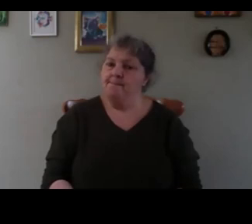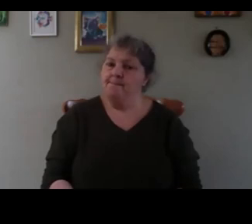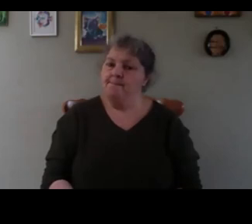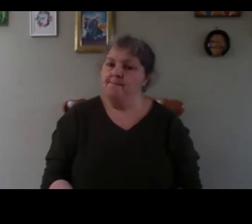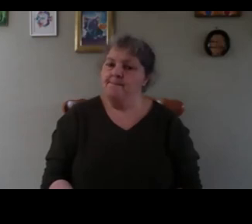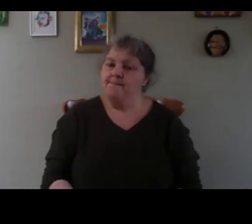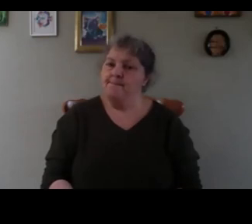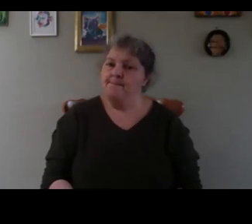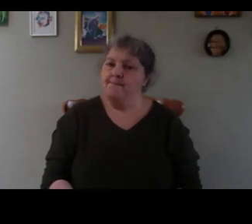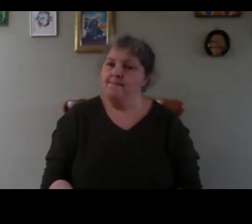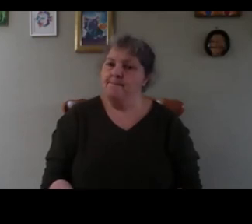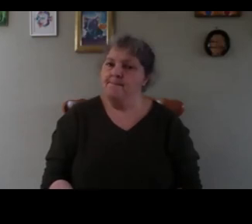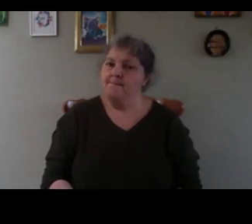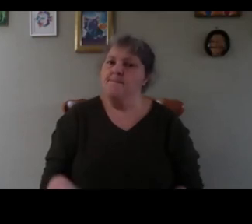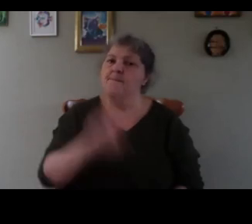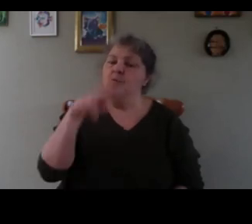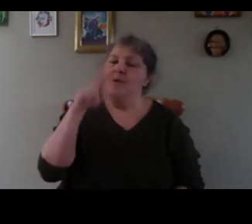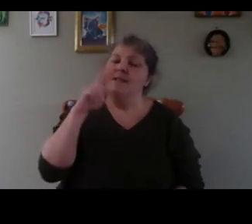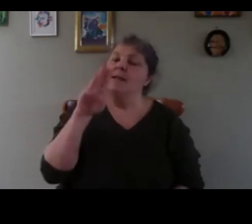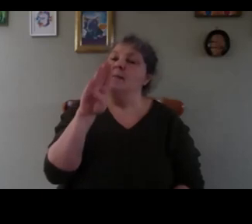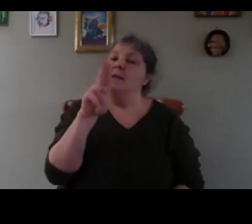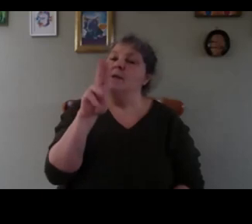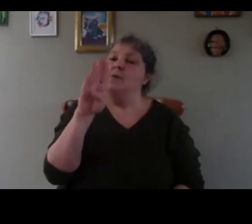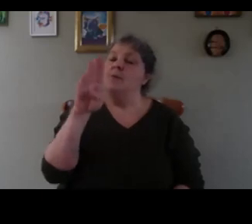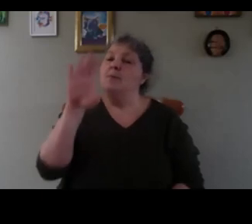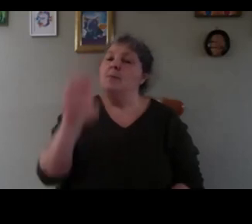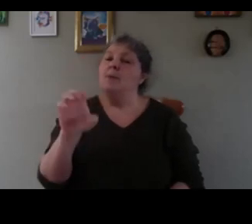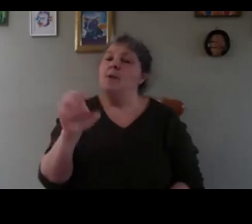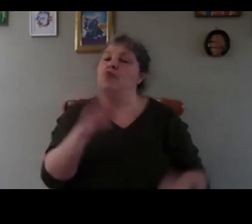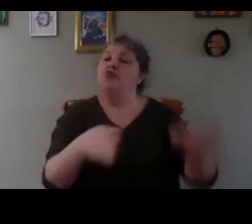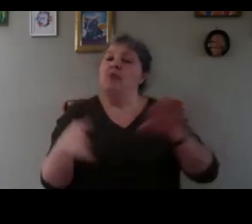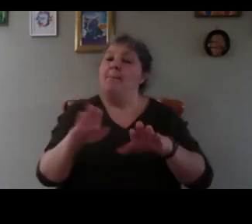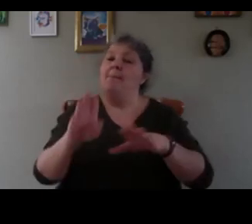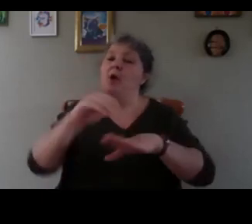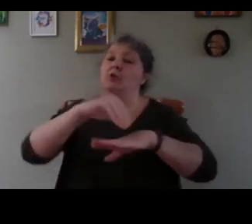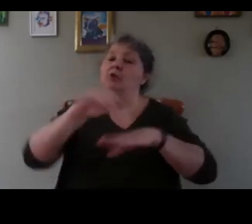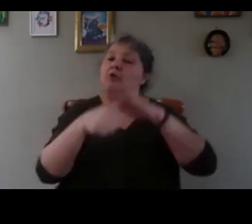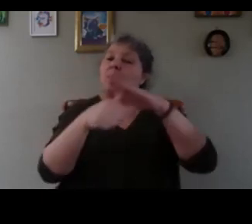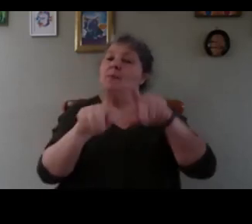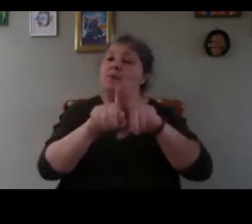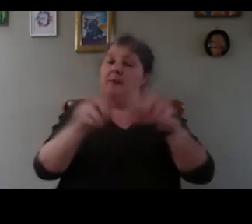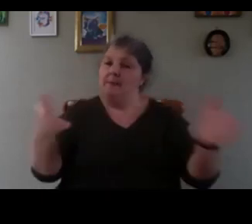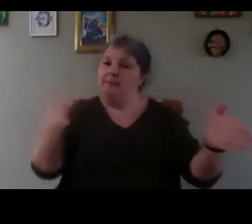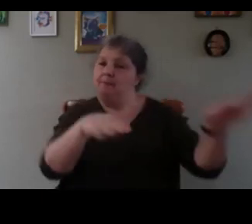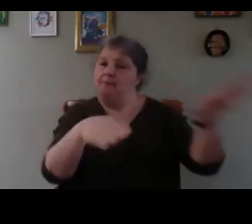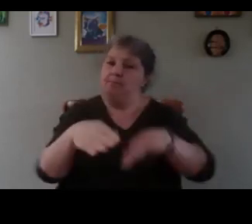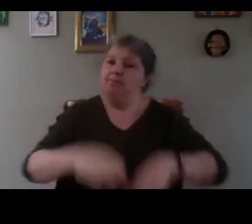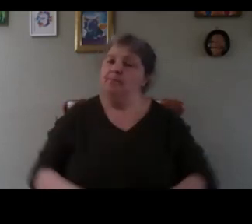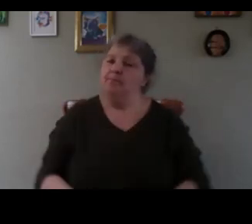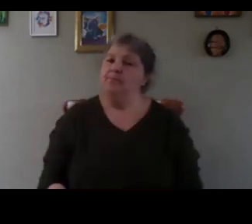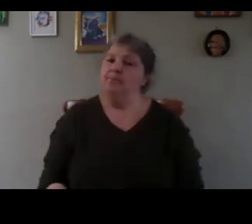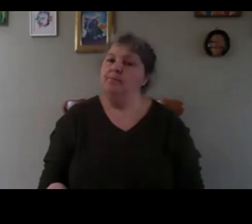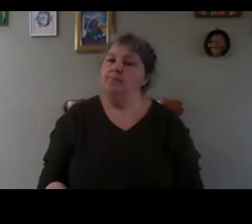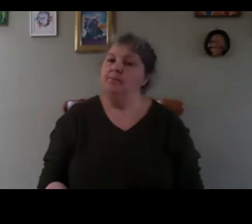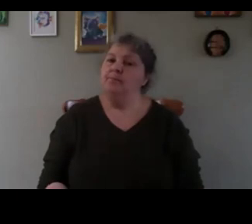you can see the bubble wrap on top as well and which is quite small so